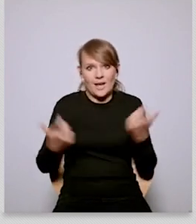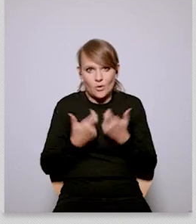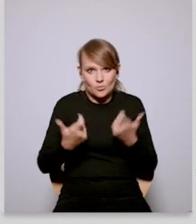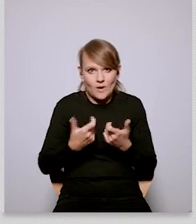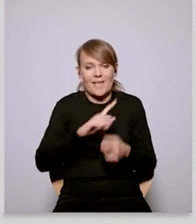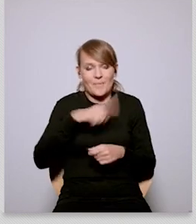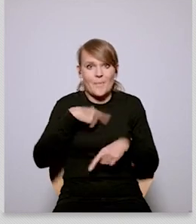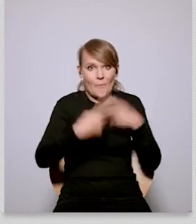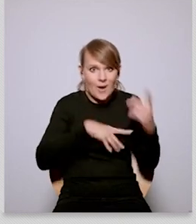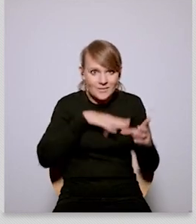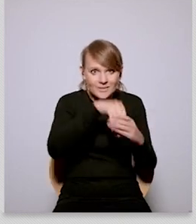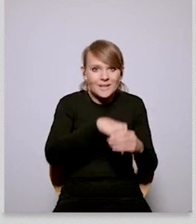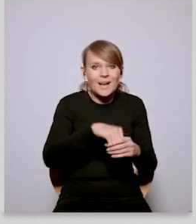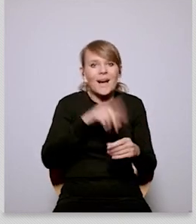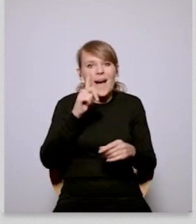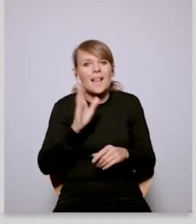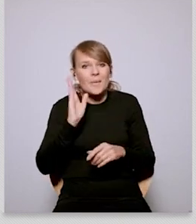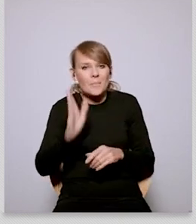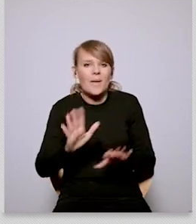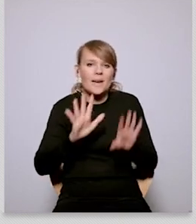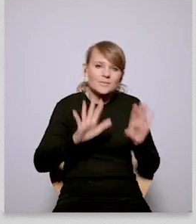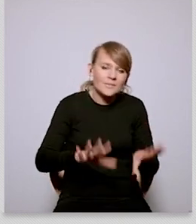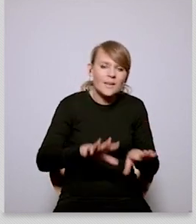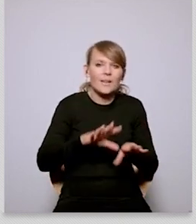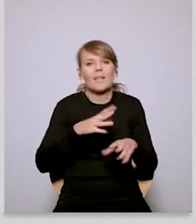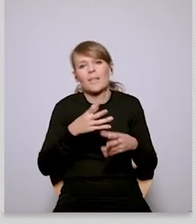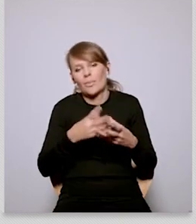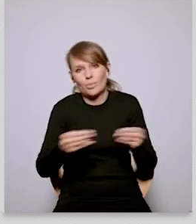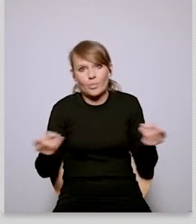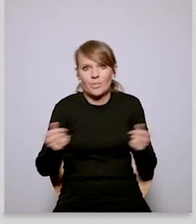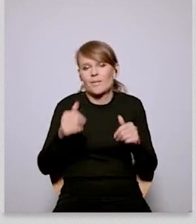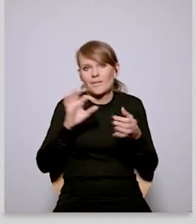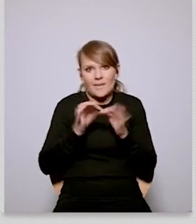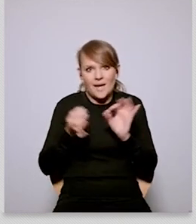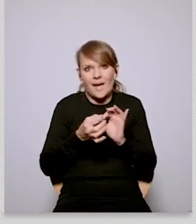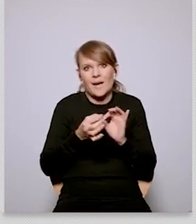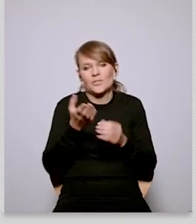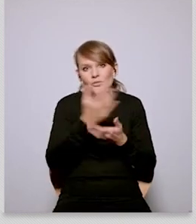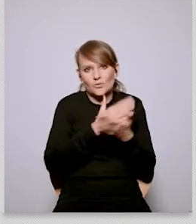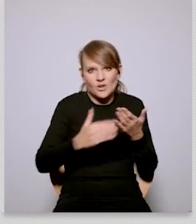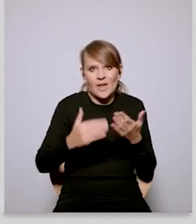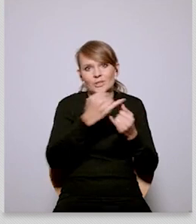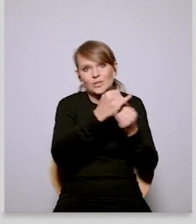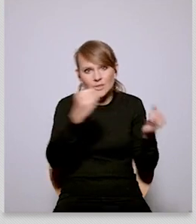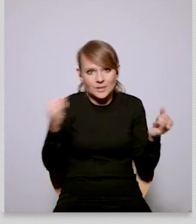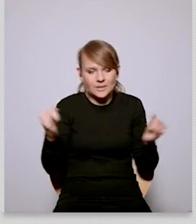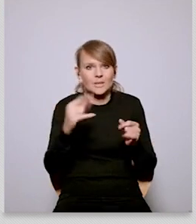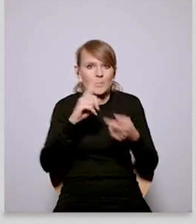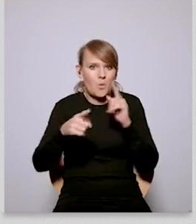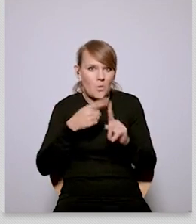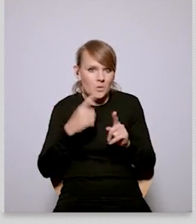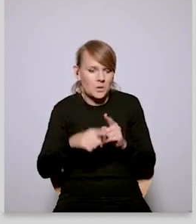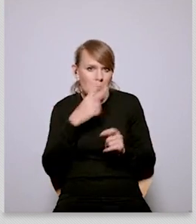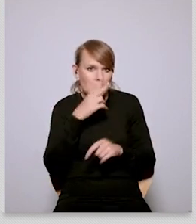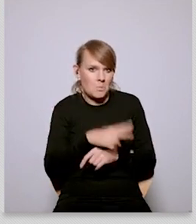so that's a threat i can see we might actually enter the process of the green transition but we will